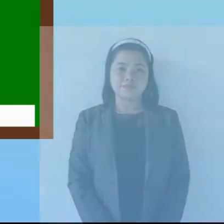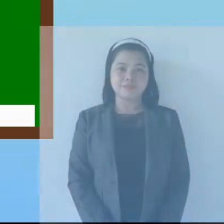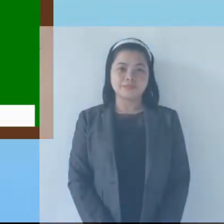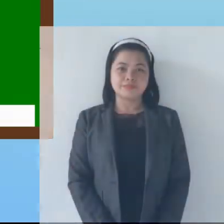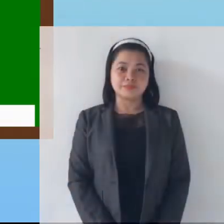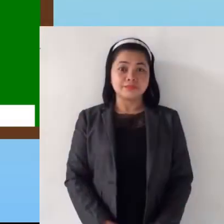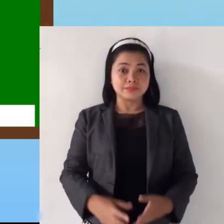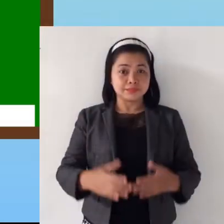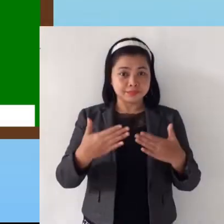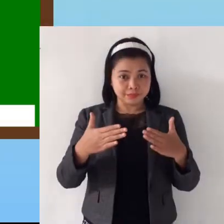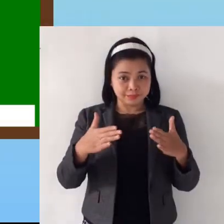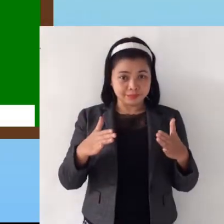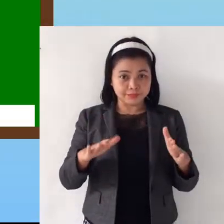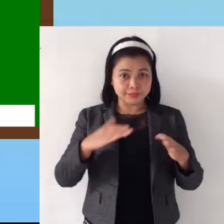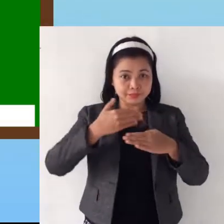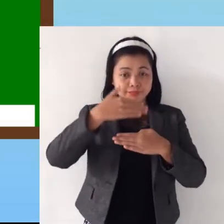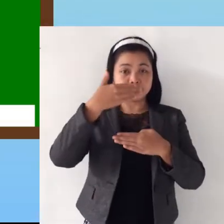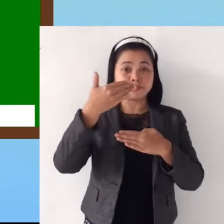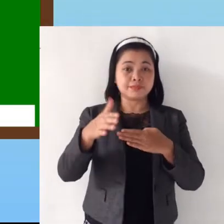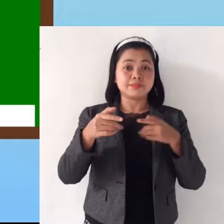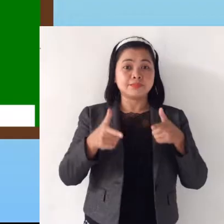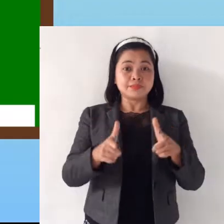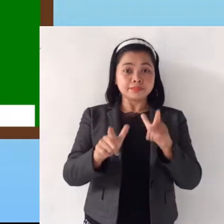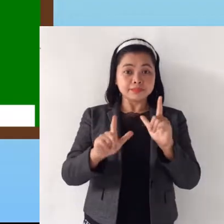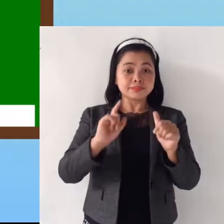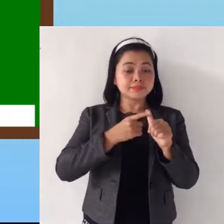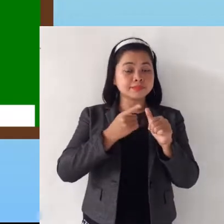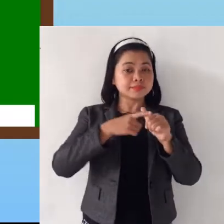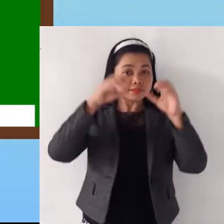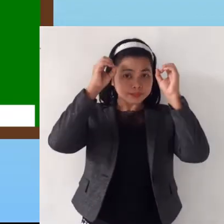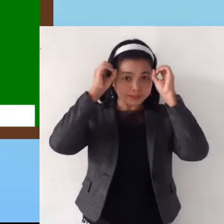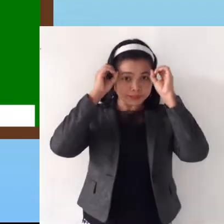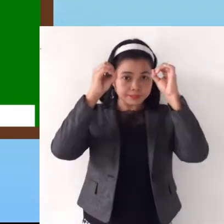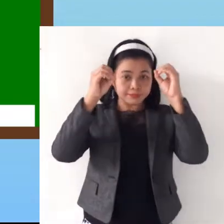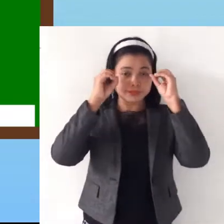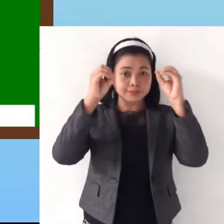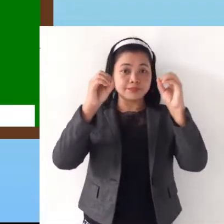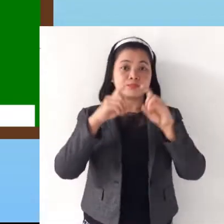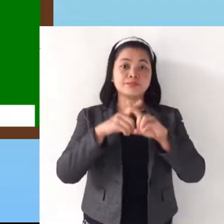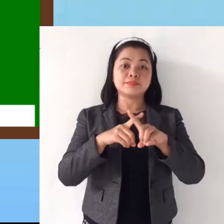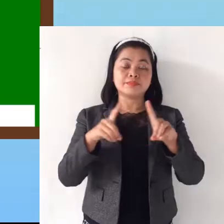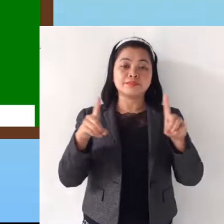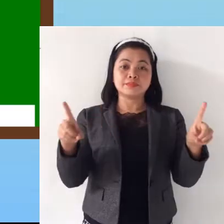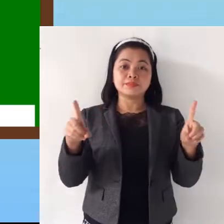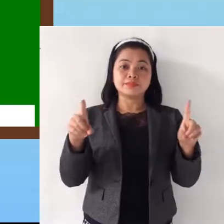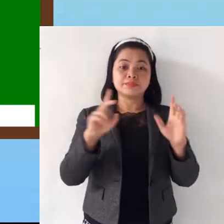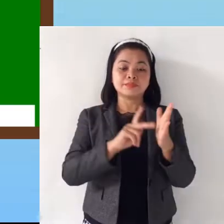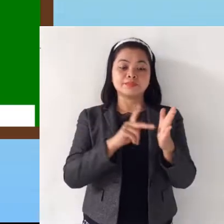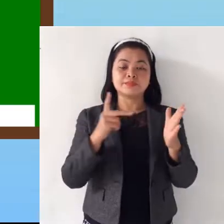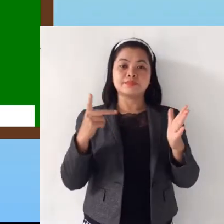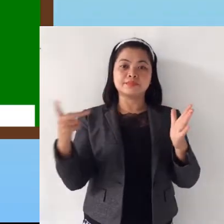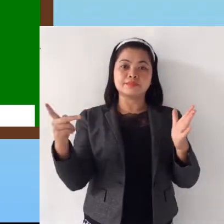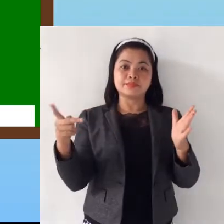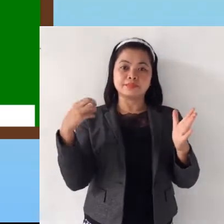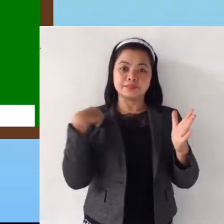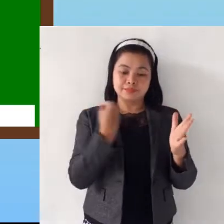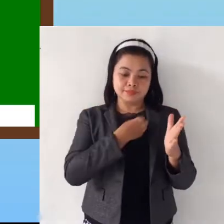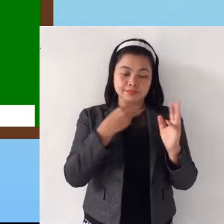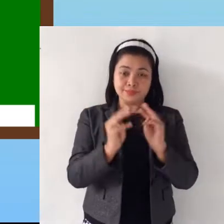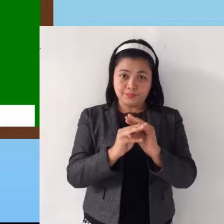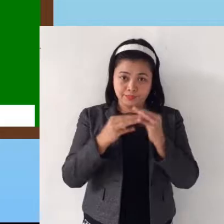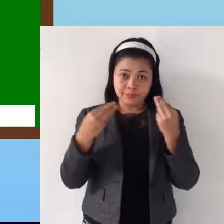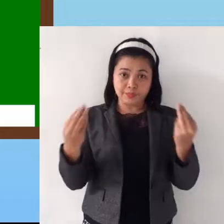But before we'll proceed, let us first be oriented of the different parts and contents of our module